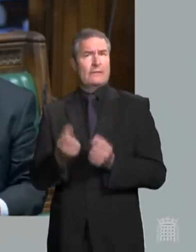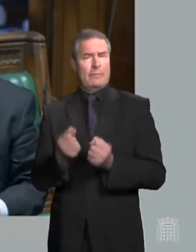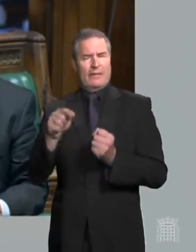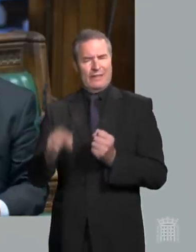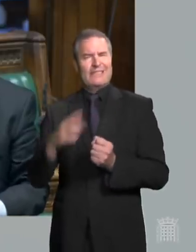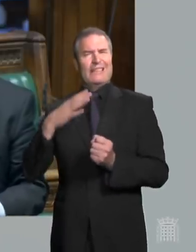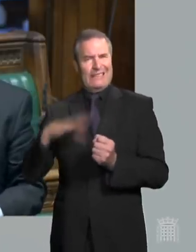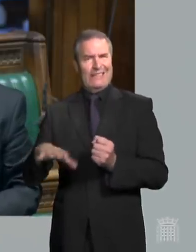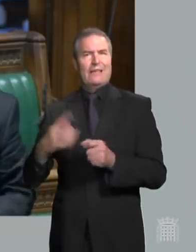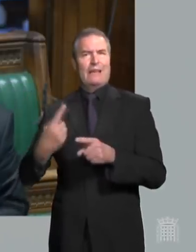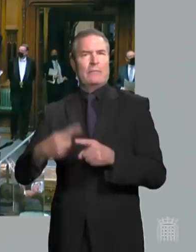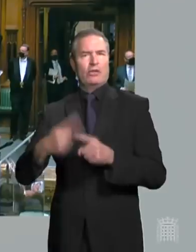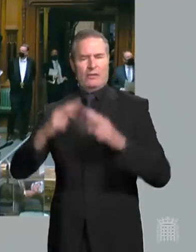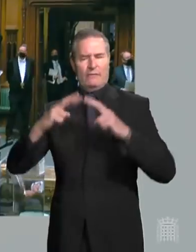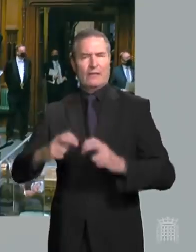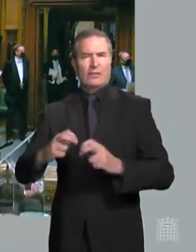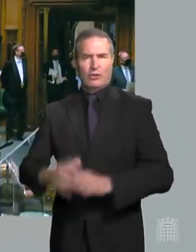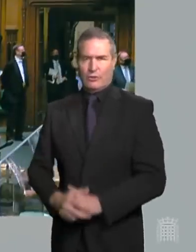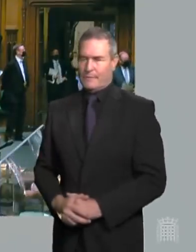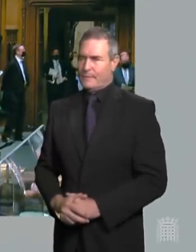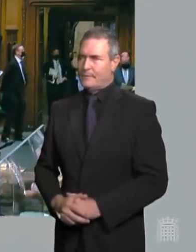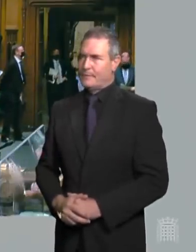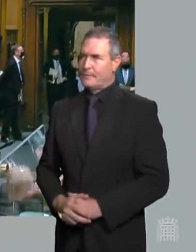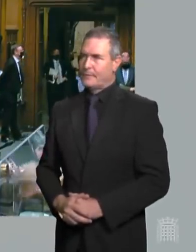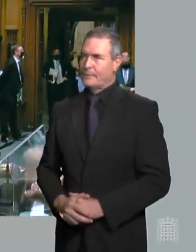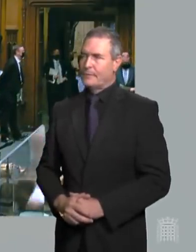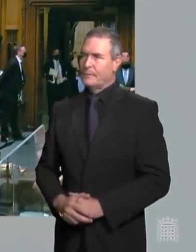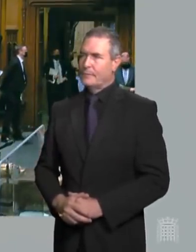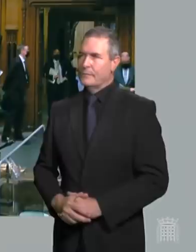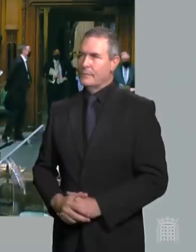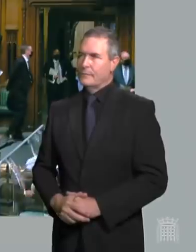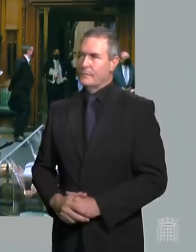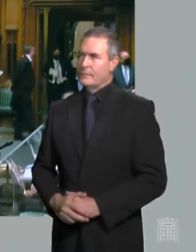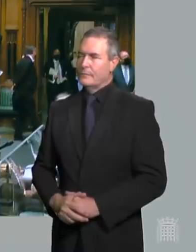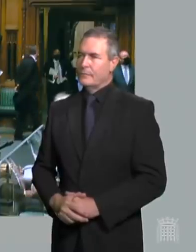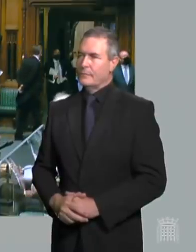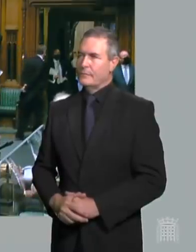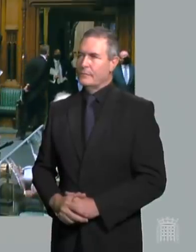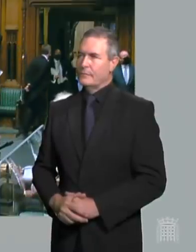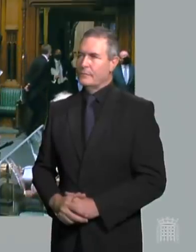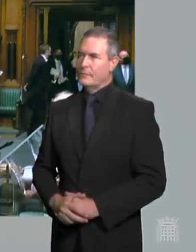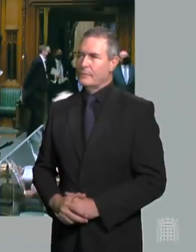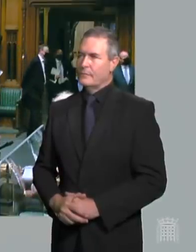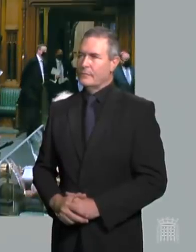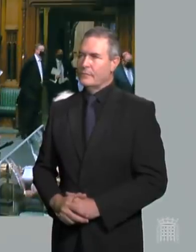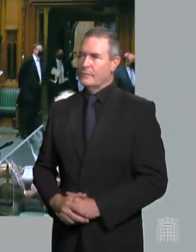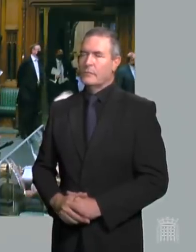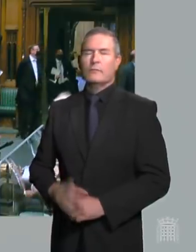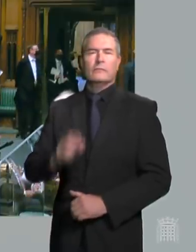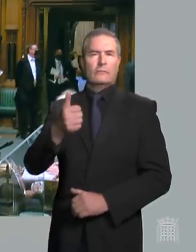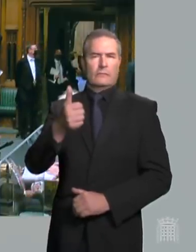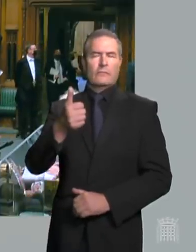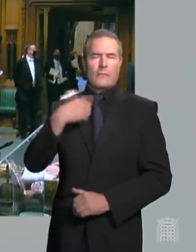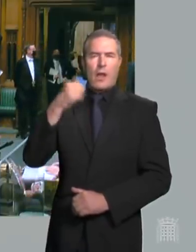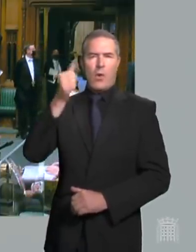further and immediate investigation? Mr Speaker, I'm acutely aware, as I think